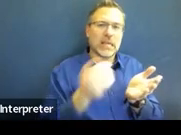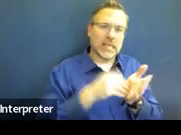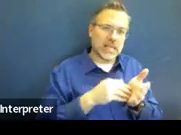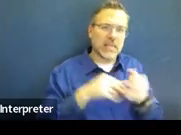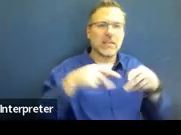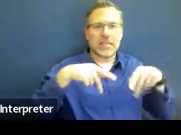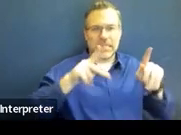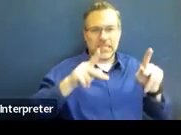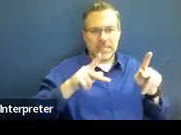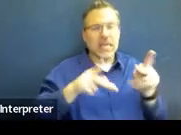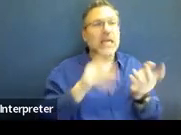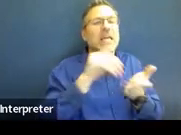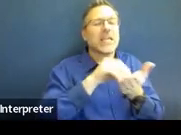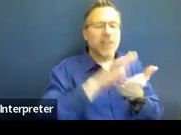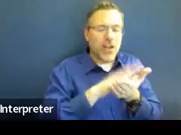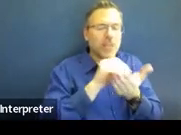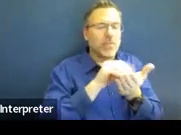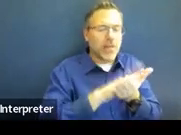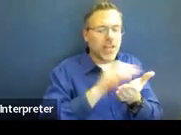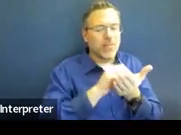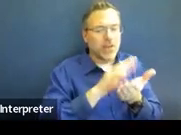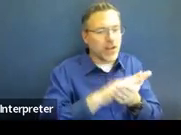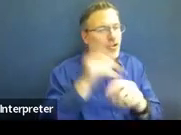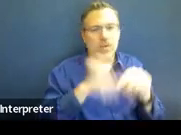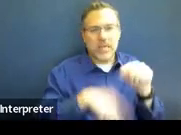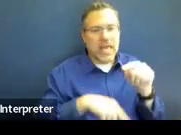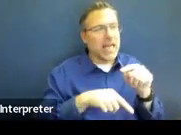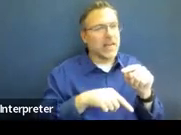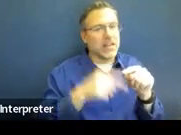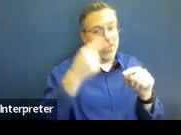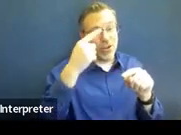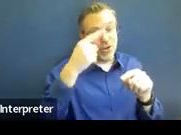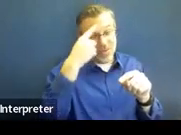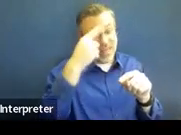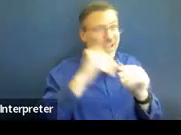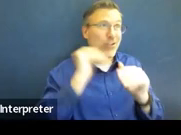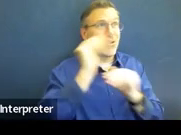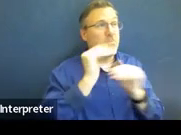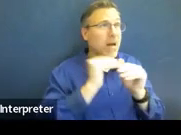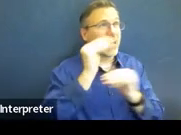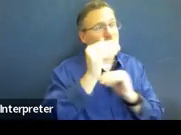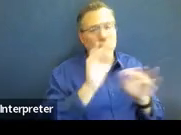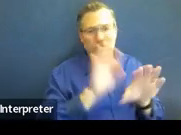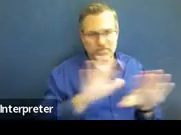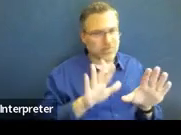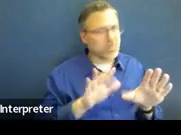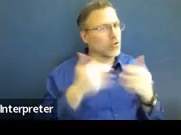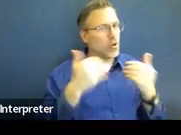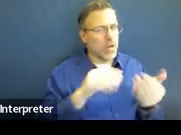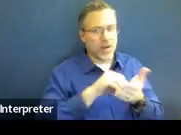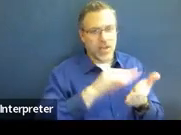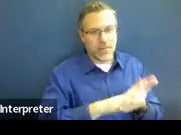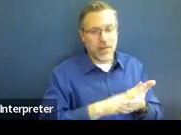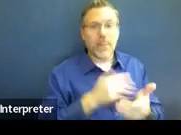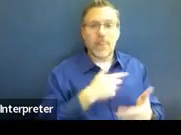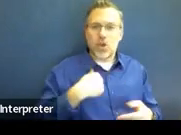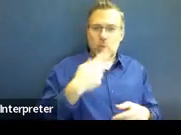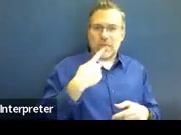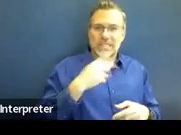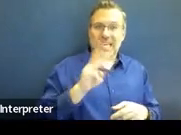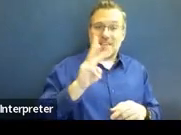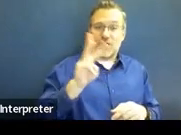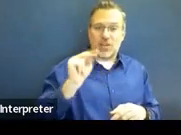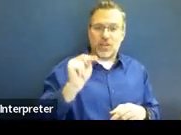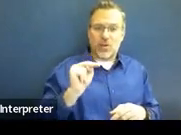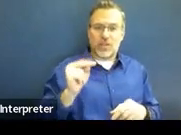Document, document, document. You're never going to document too much. Well, that's exactly what we do. We just say in the written notice that we could not find